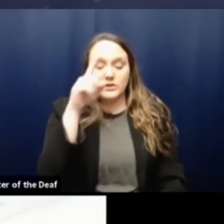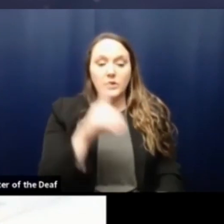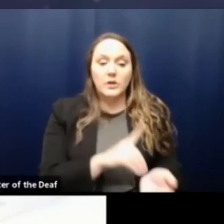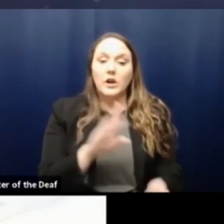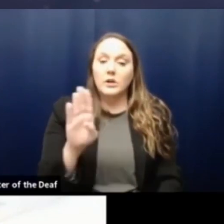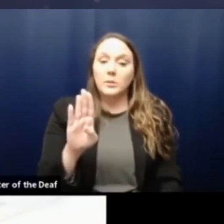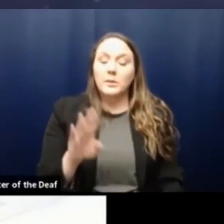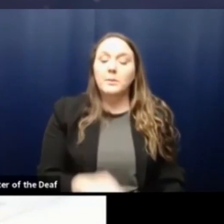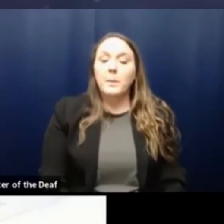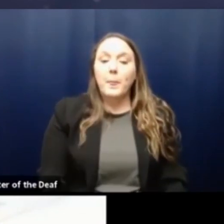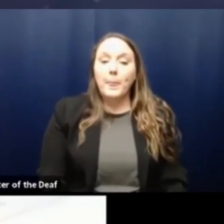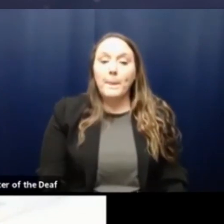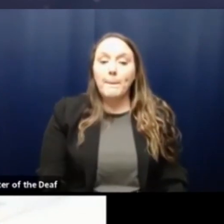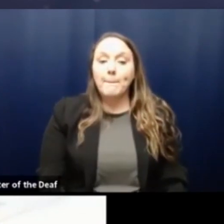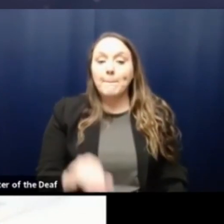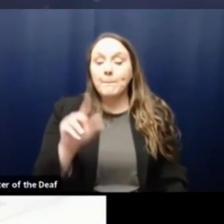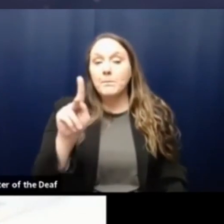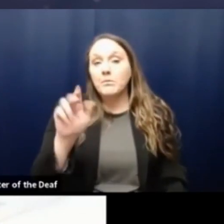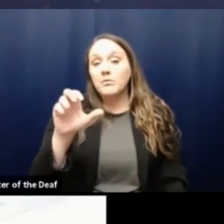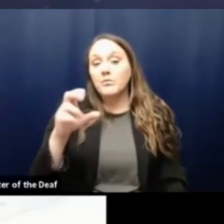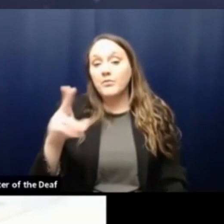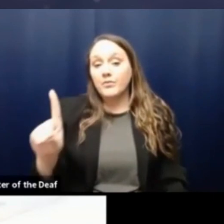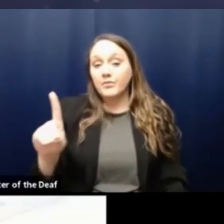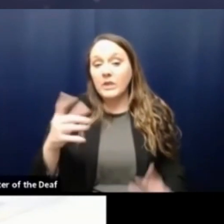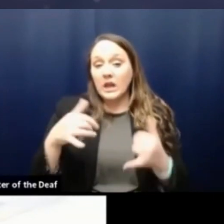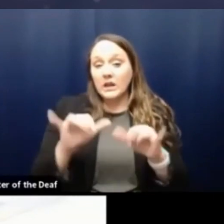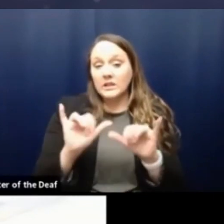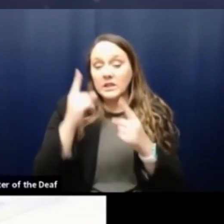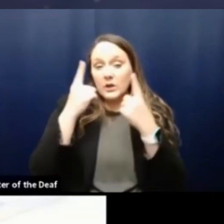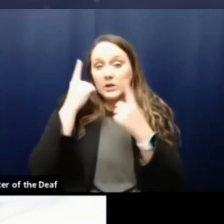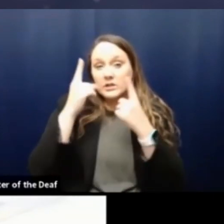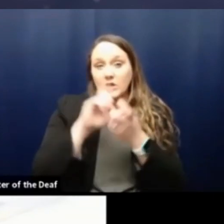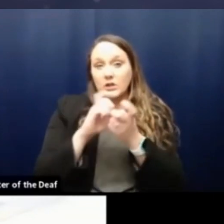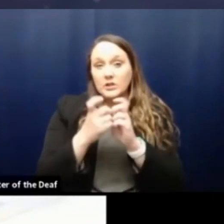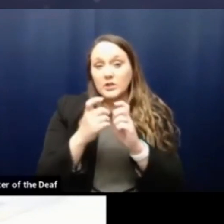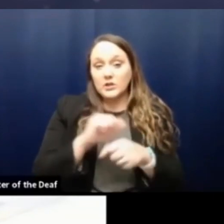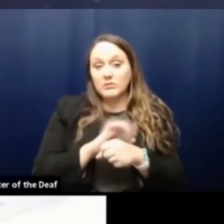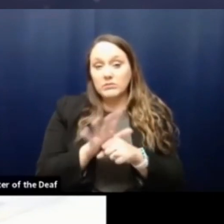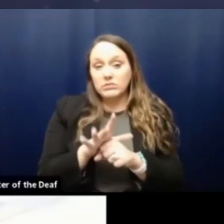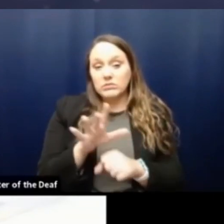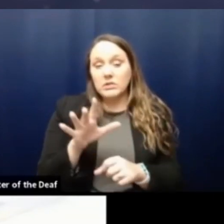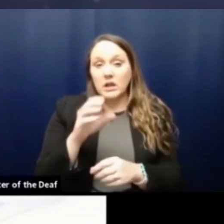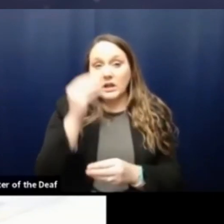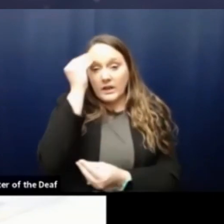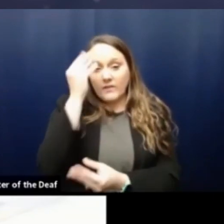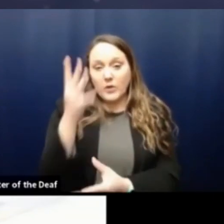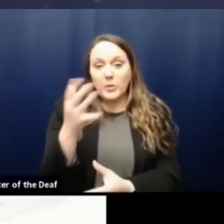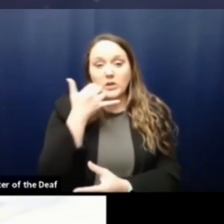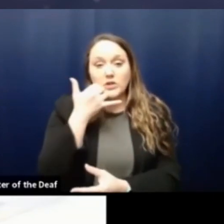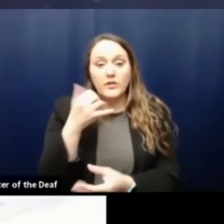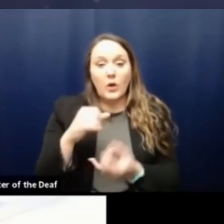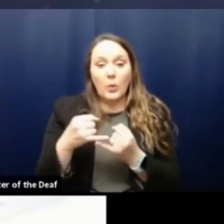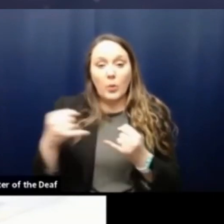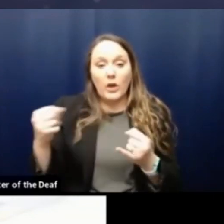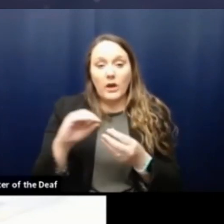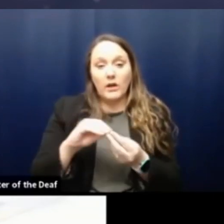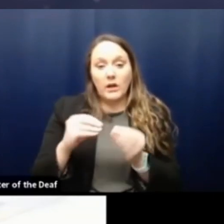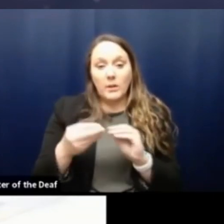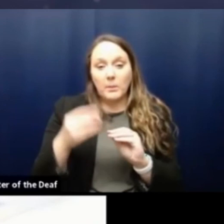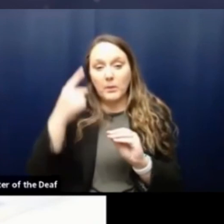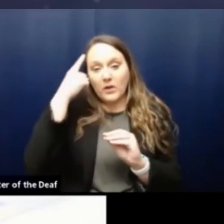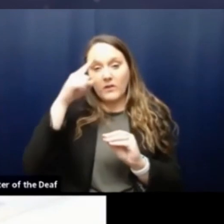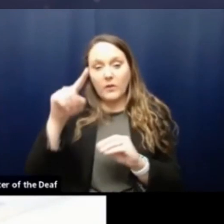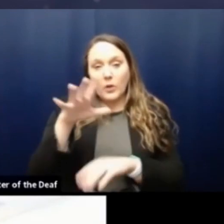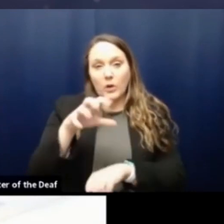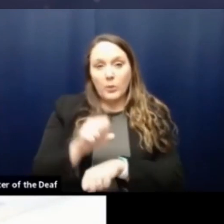Buchanan. Is KCHD still considering changing the COVID-19 information phone line number for vaccine appointments?